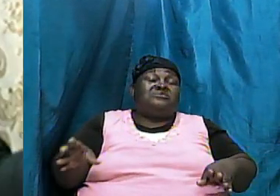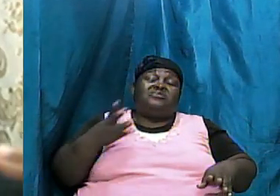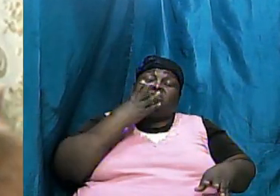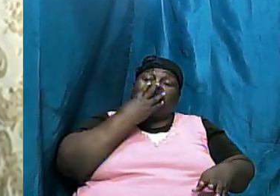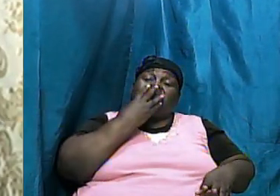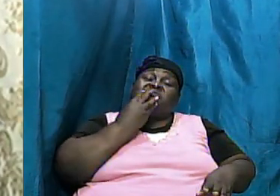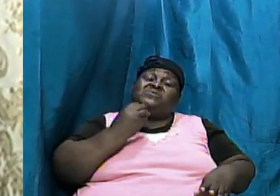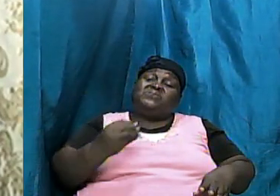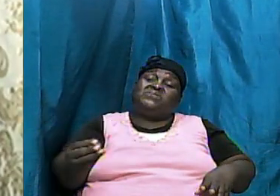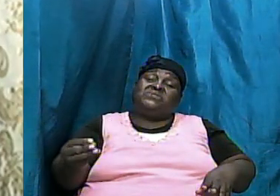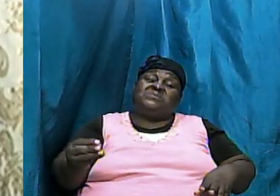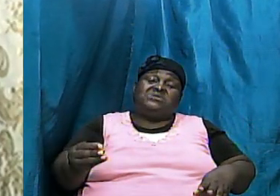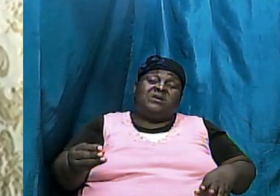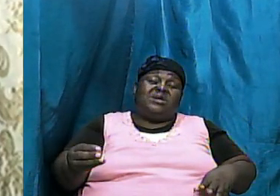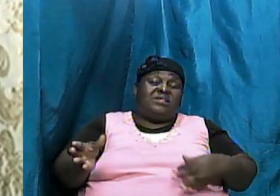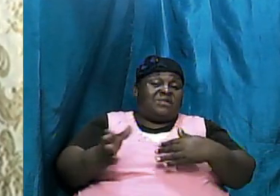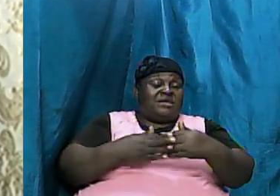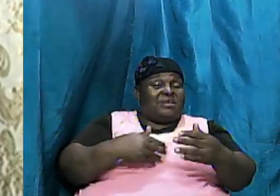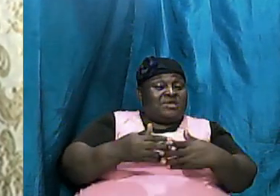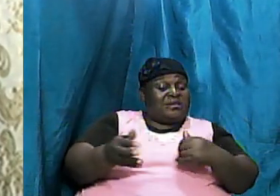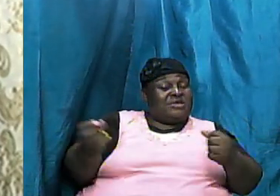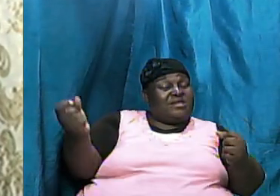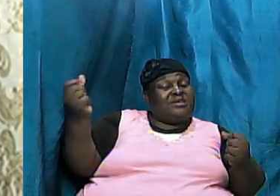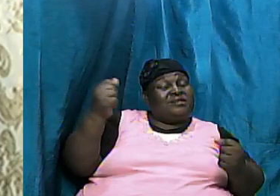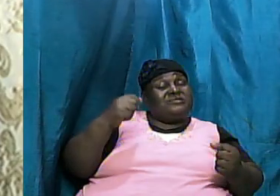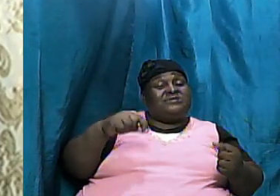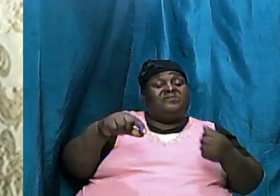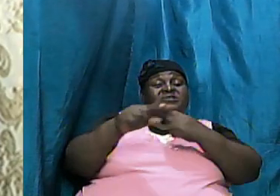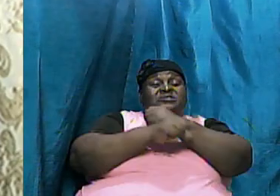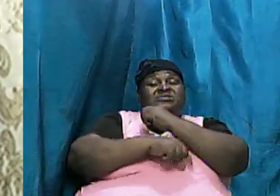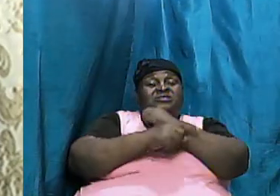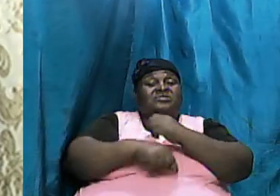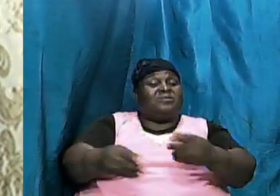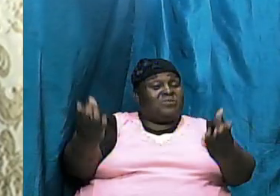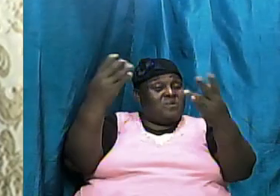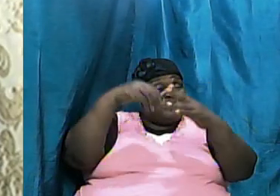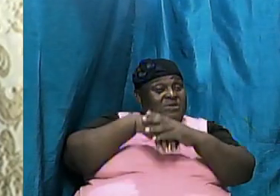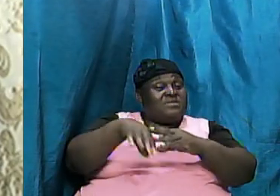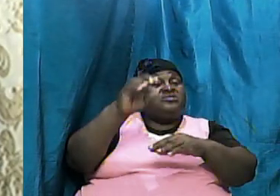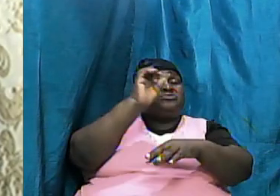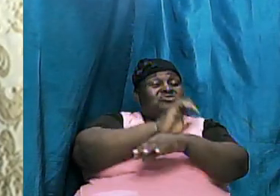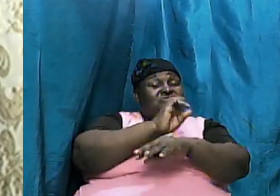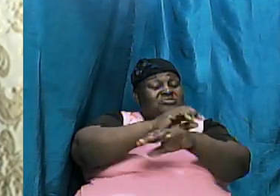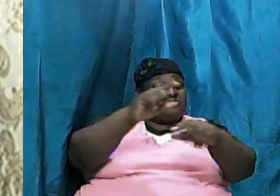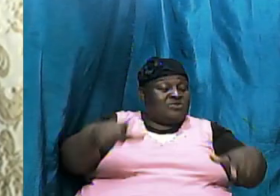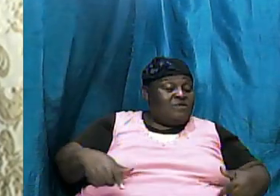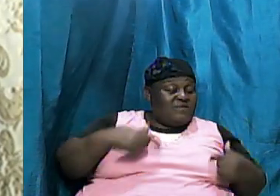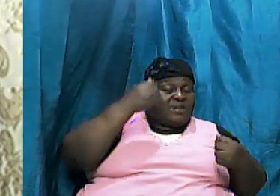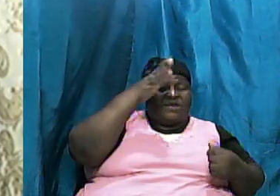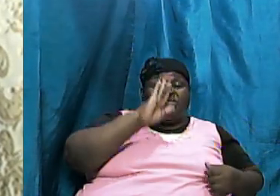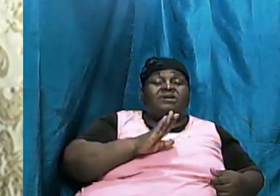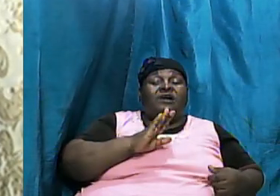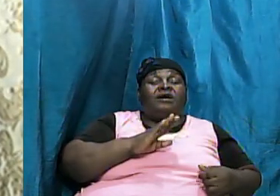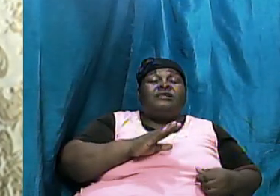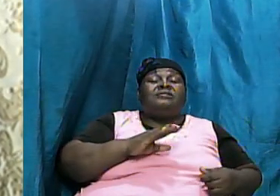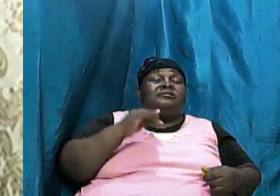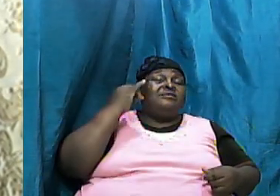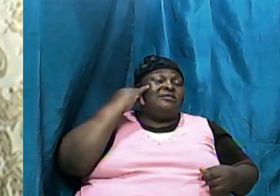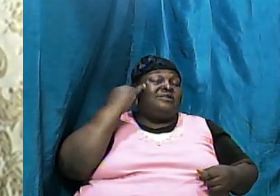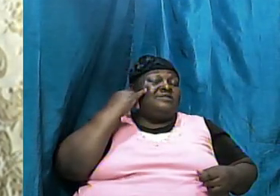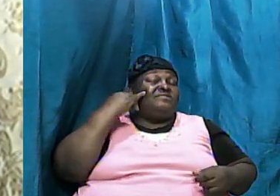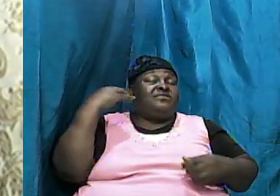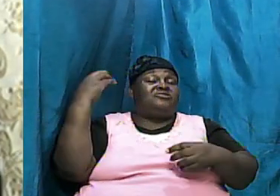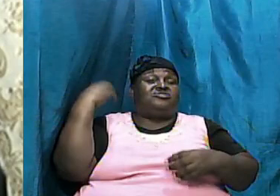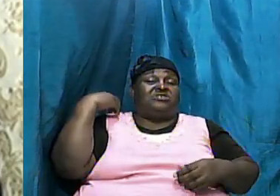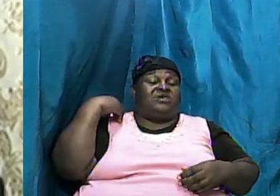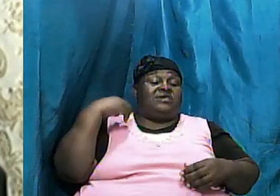allow them to come in to the church of the living God if this chief apostle and if the Lord